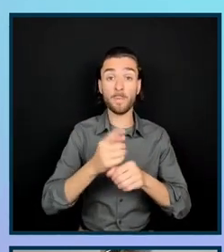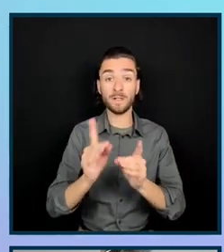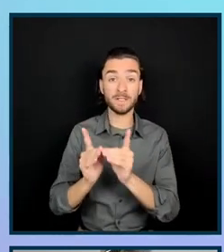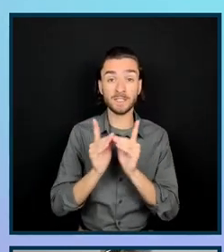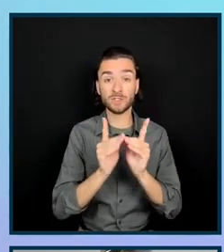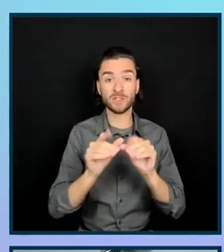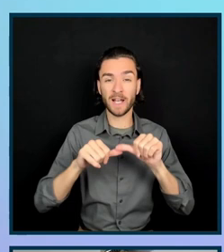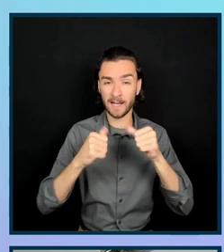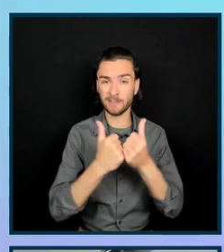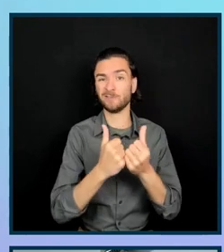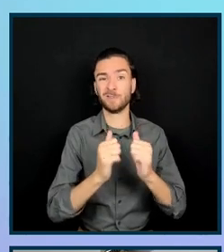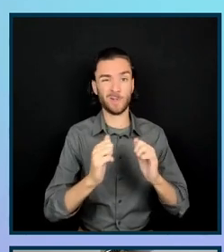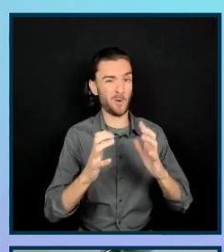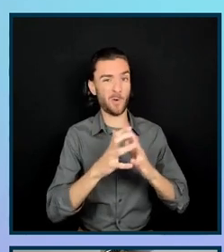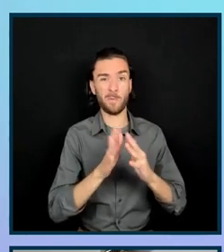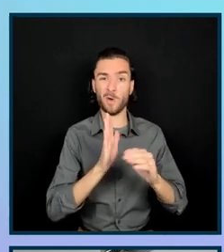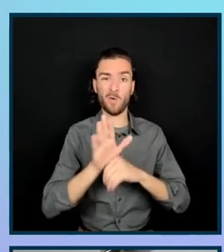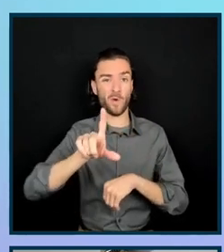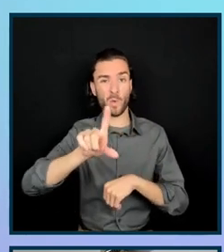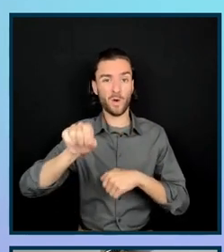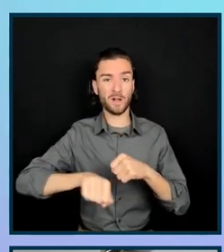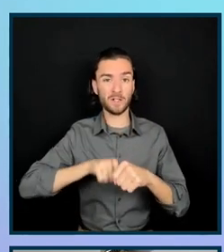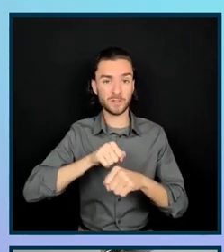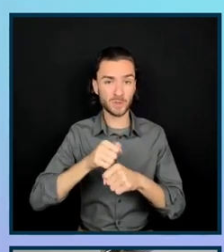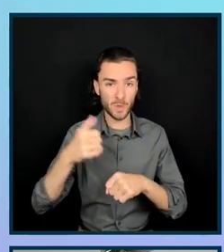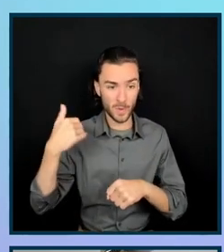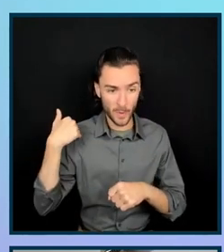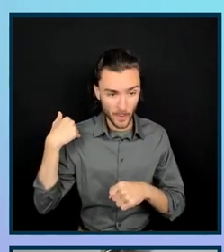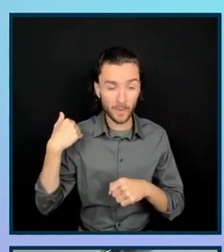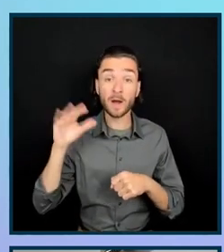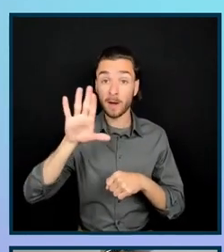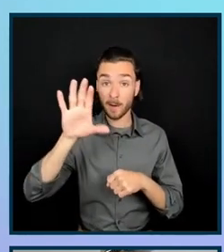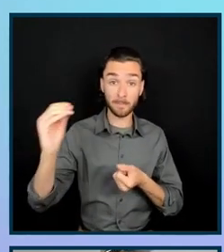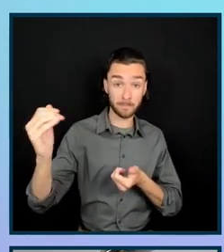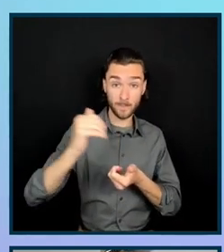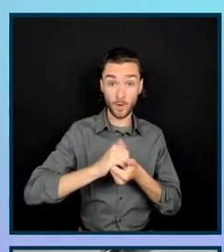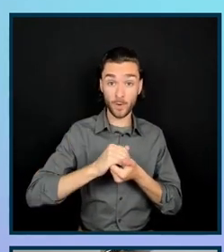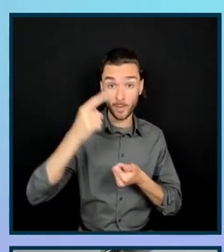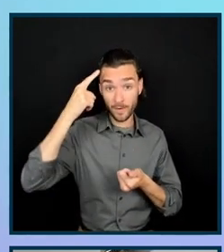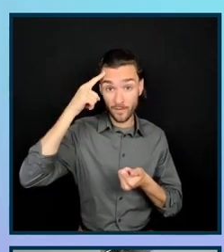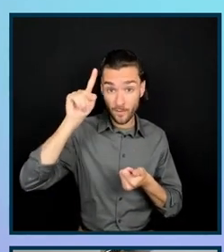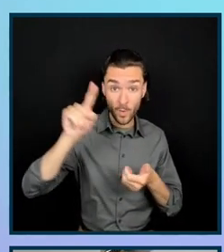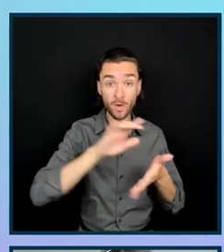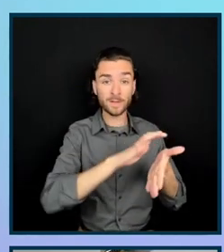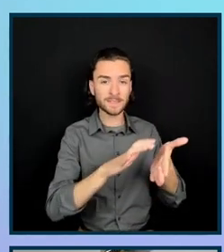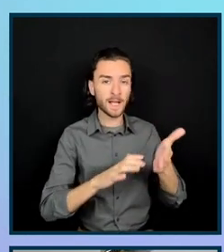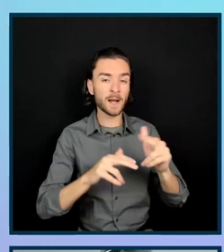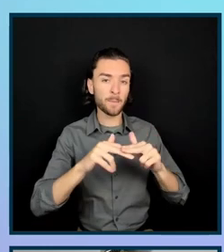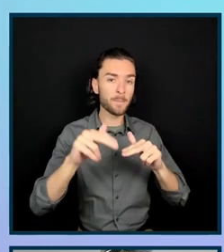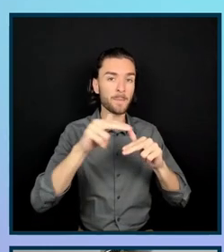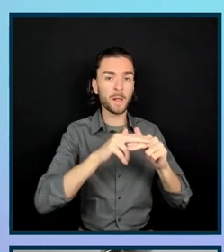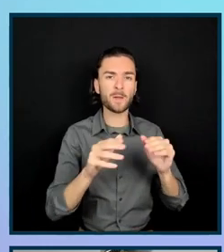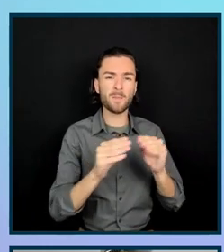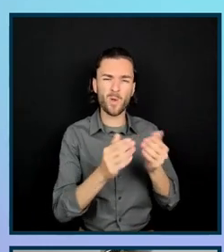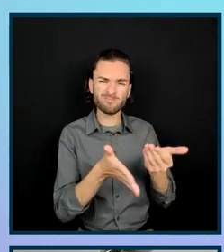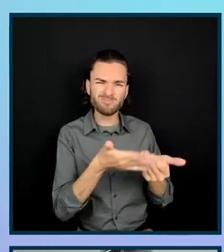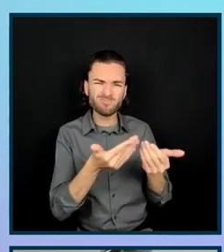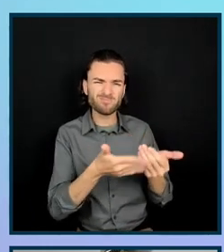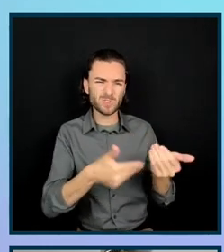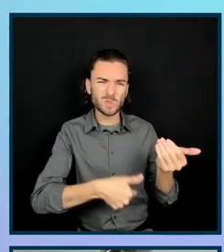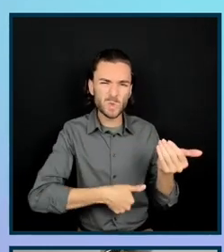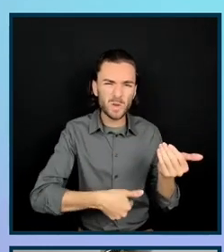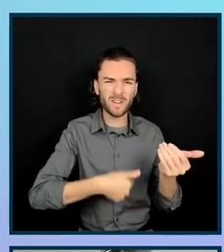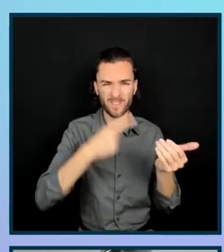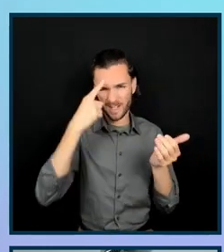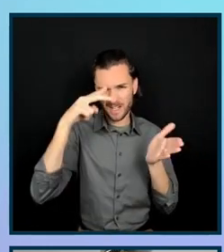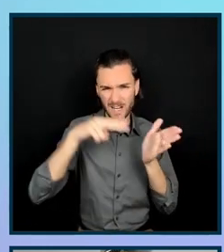around for over 20 years now. And companies look to partner with us to help design and build more intuitive, intentional, and inclusive